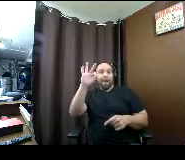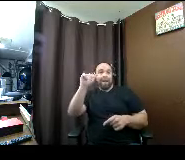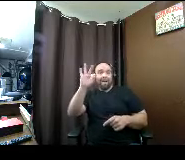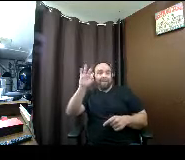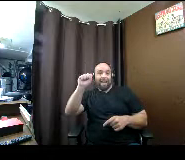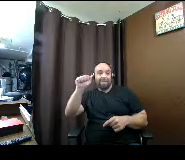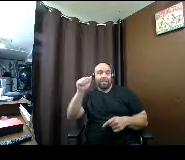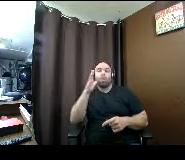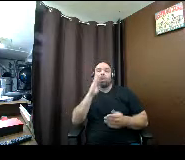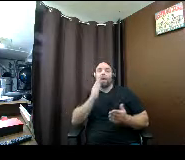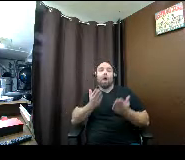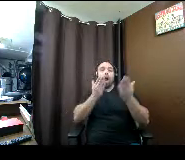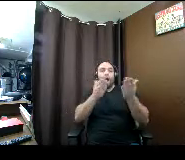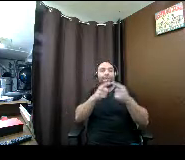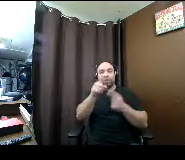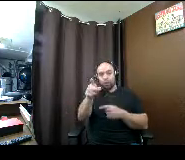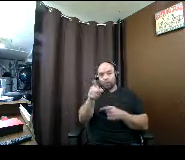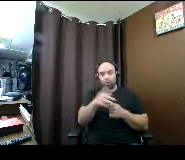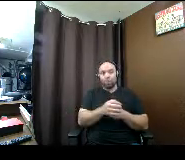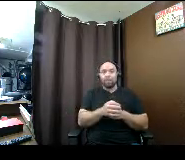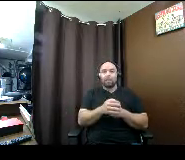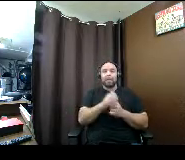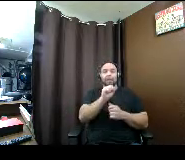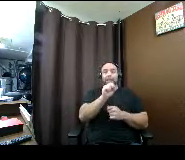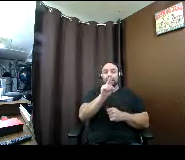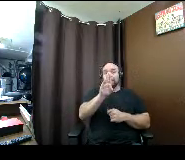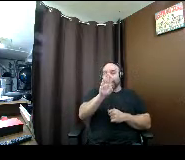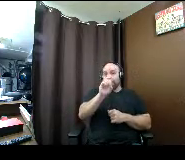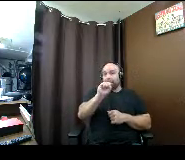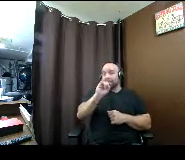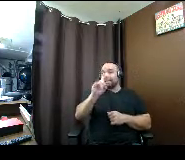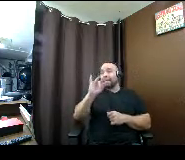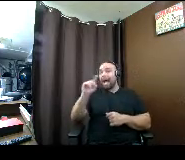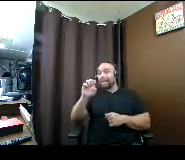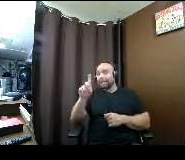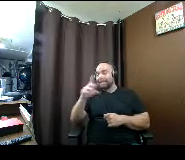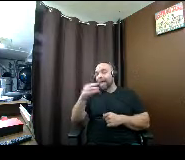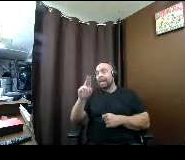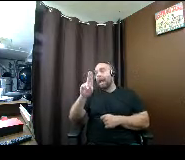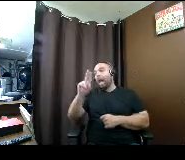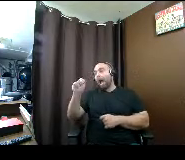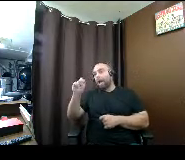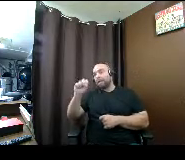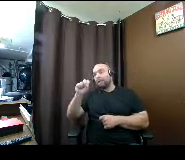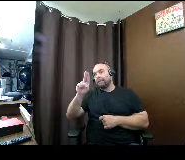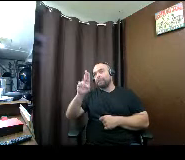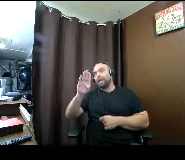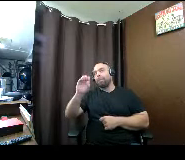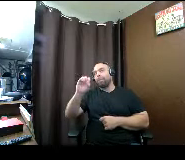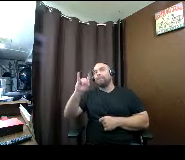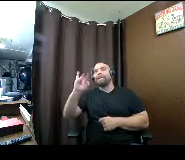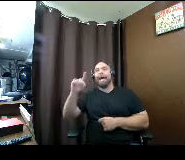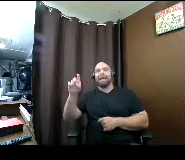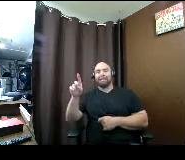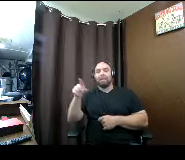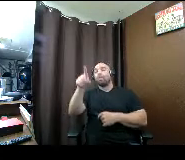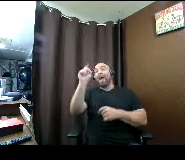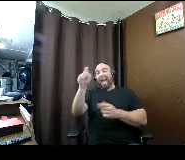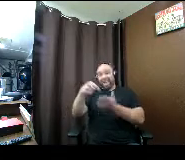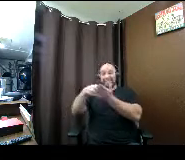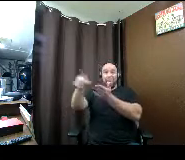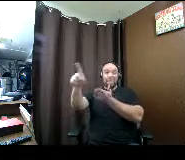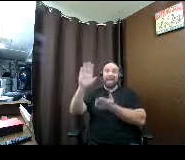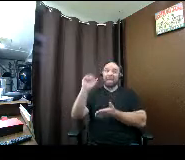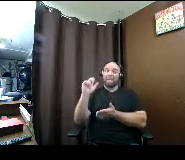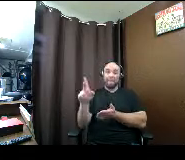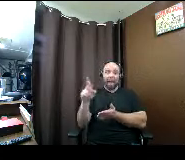subsidized and ups unsubsidized these are both student loans that you have to pay back so i know